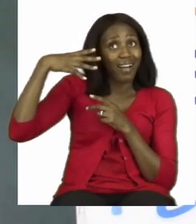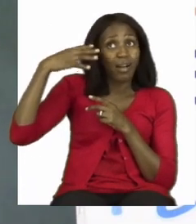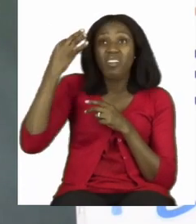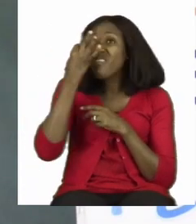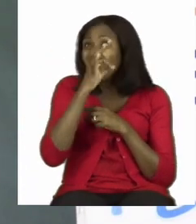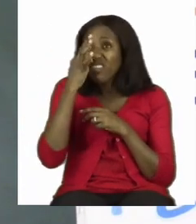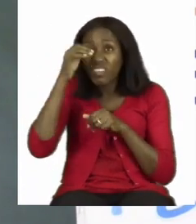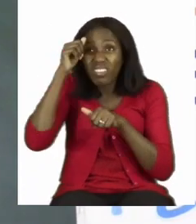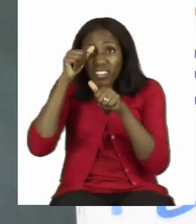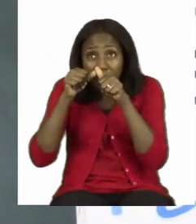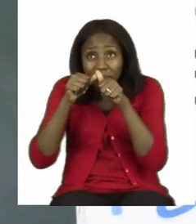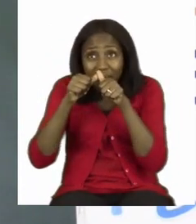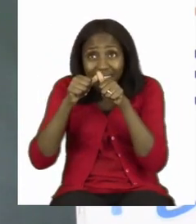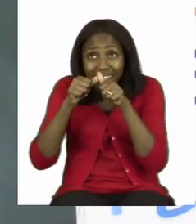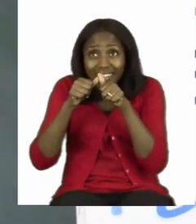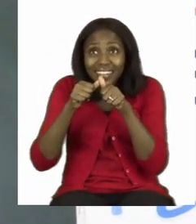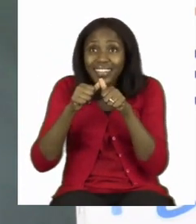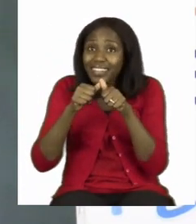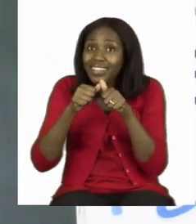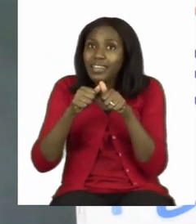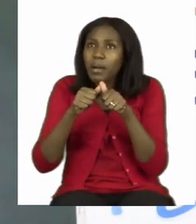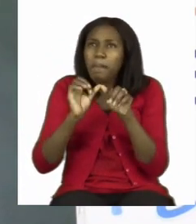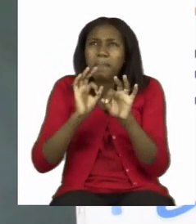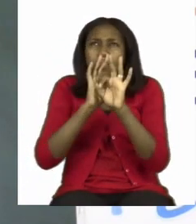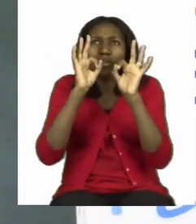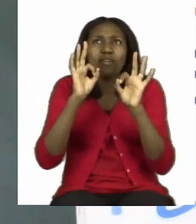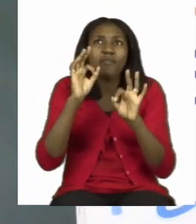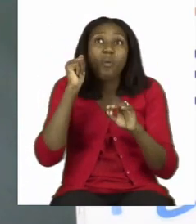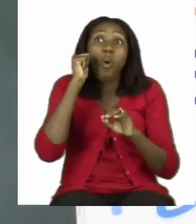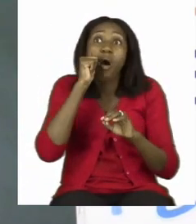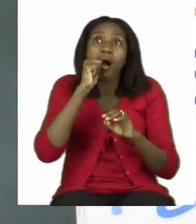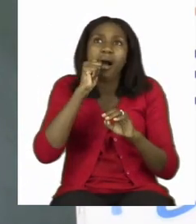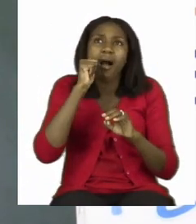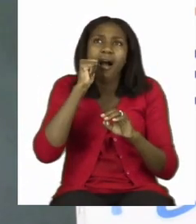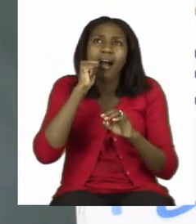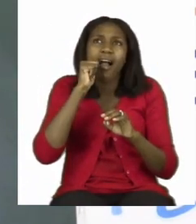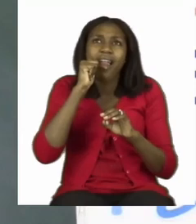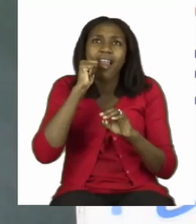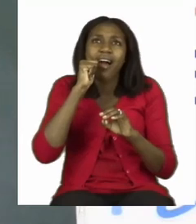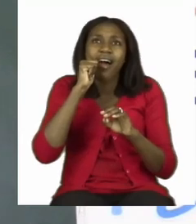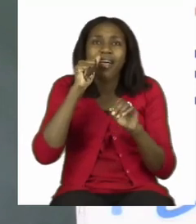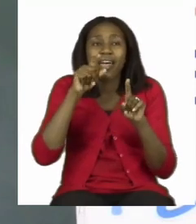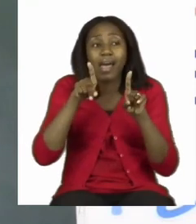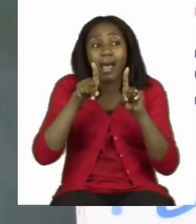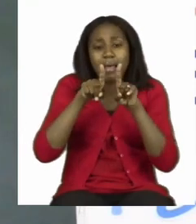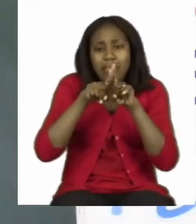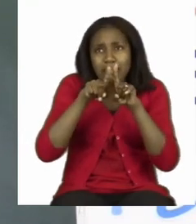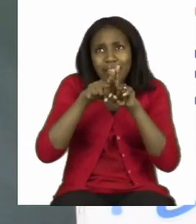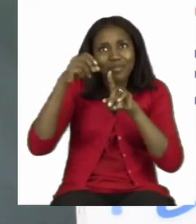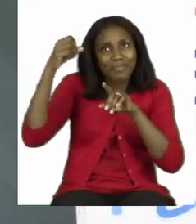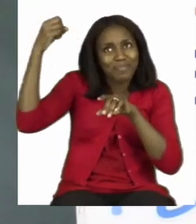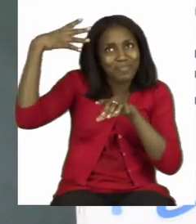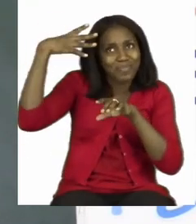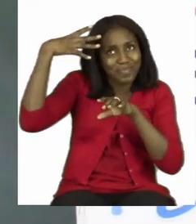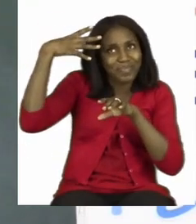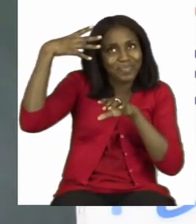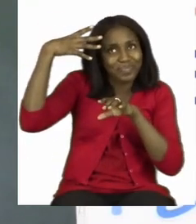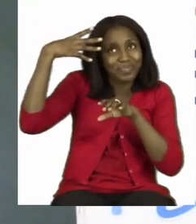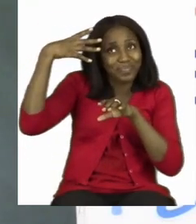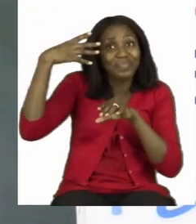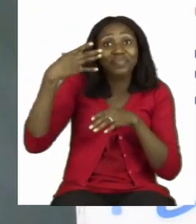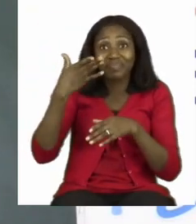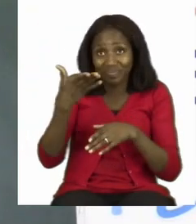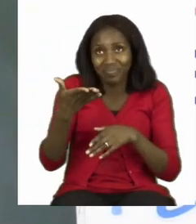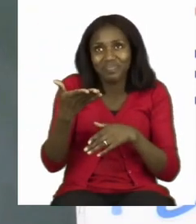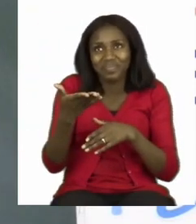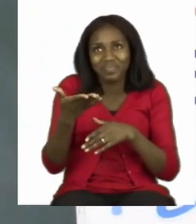sunflower is the beautiful yellow flower that loves to follow the sun and even kind of looks like the sun as well.